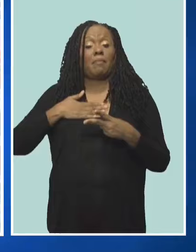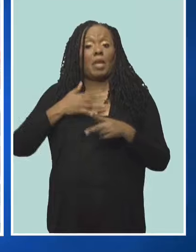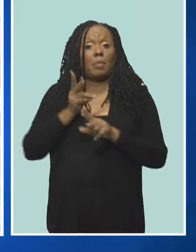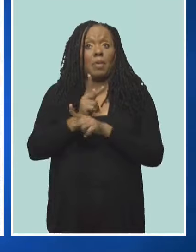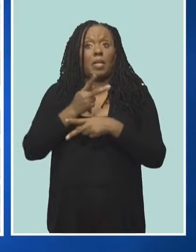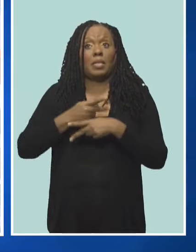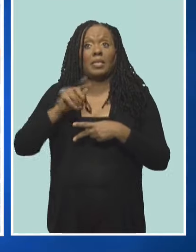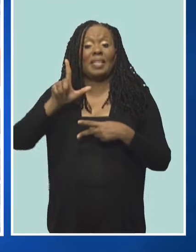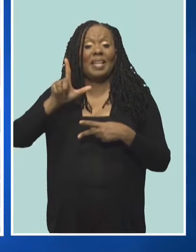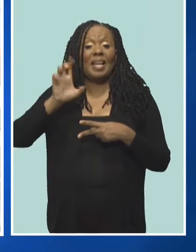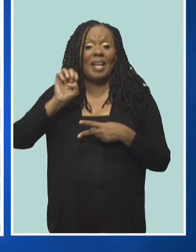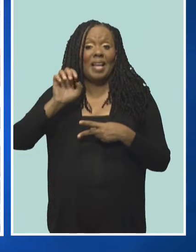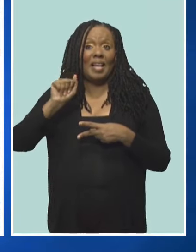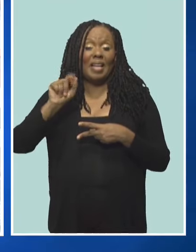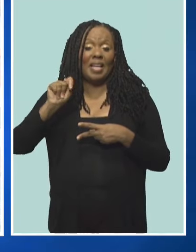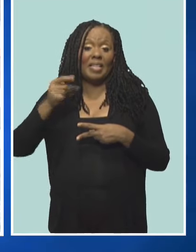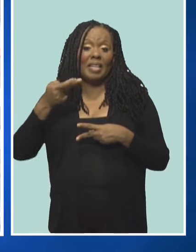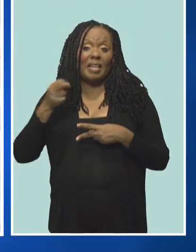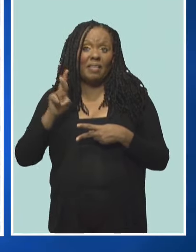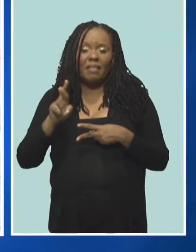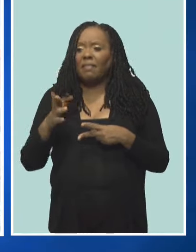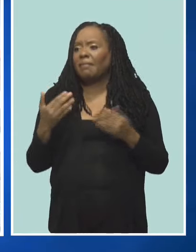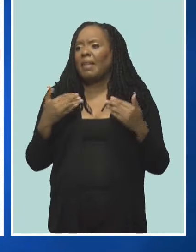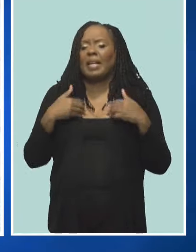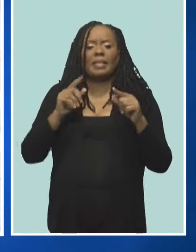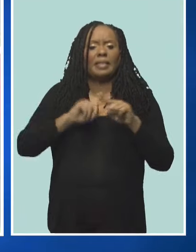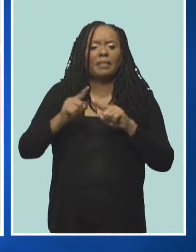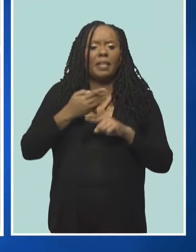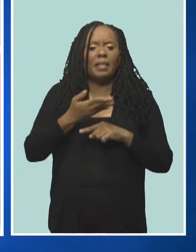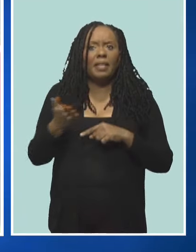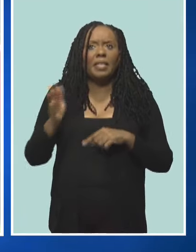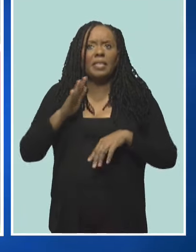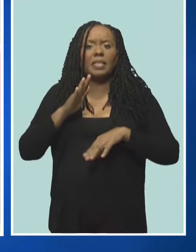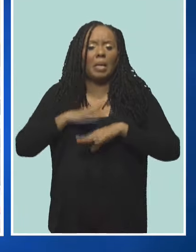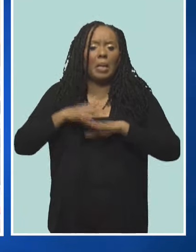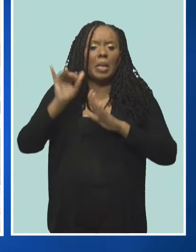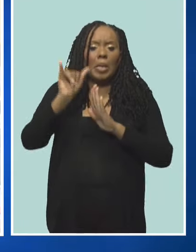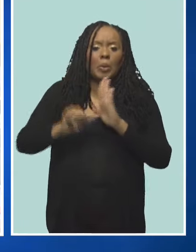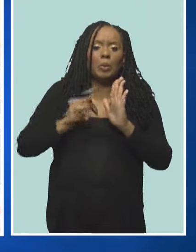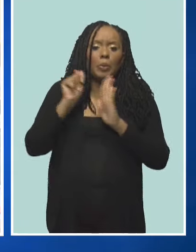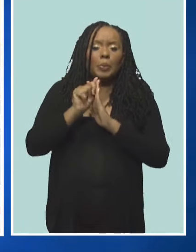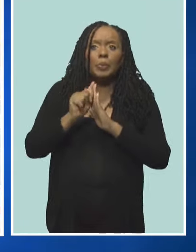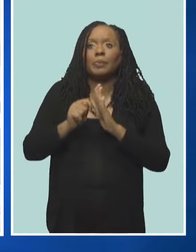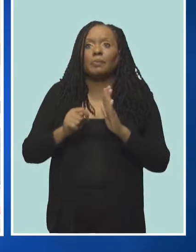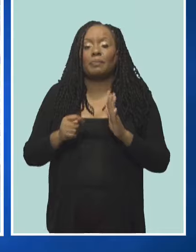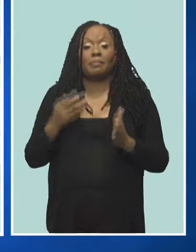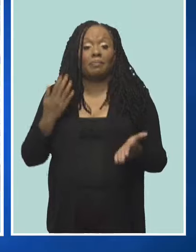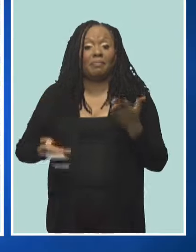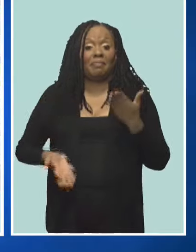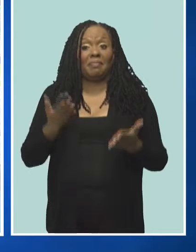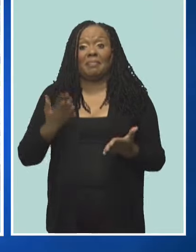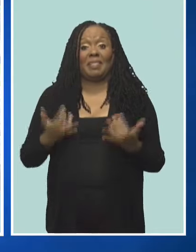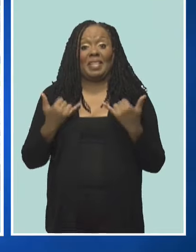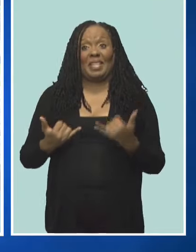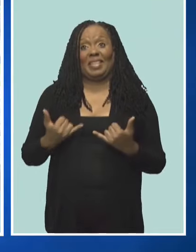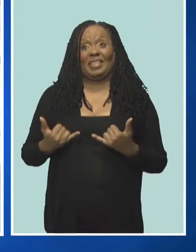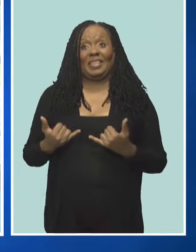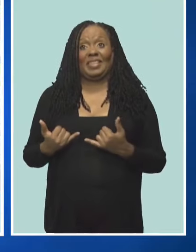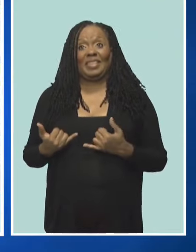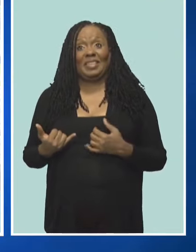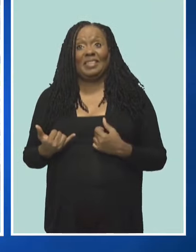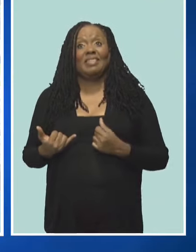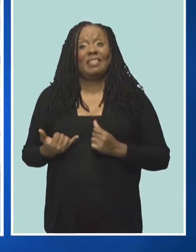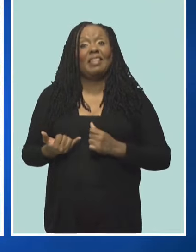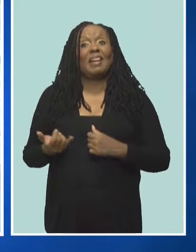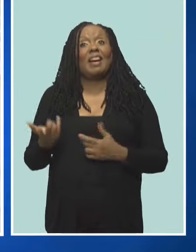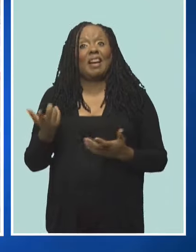they have loads of YouTubers, CBCs on YouTube. Who knows? I might be, you know, this might be my ticket, too. So,